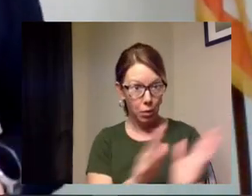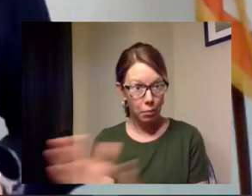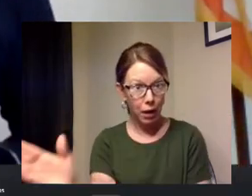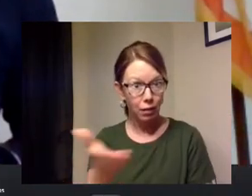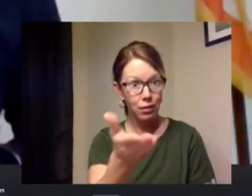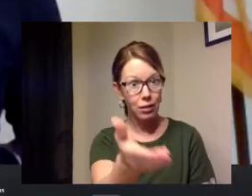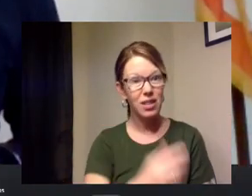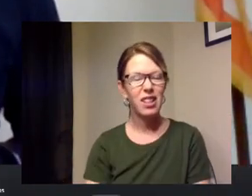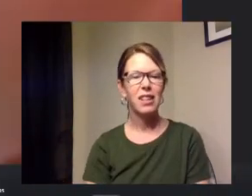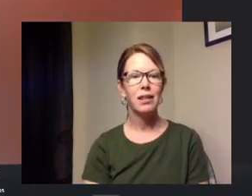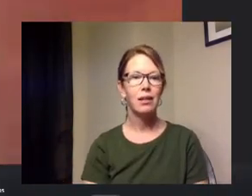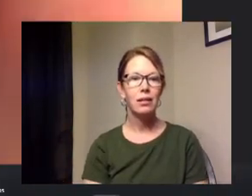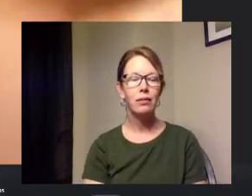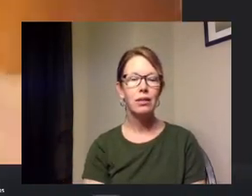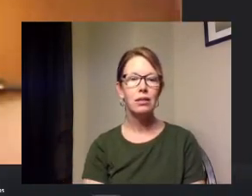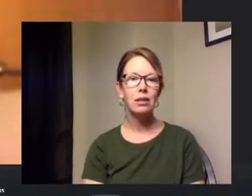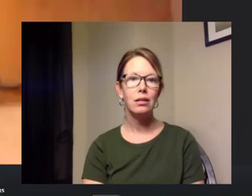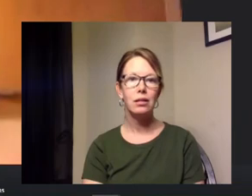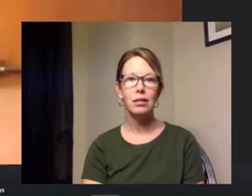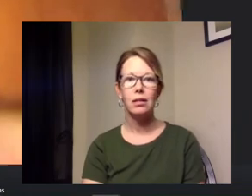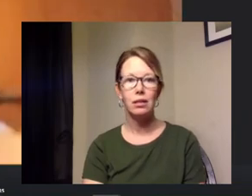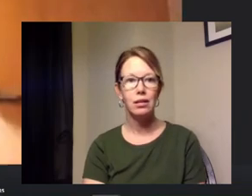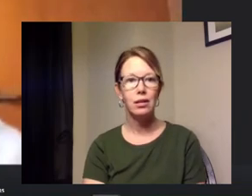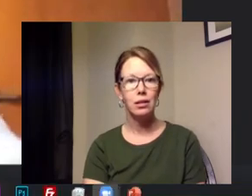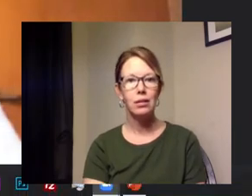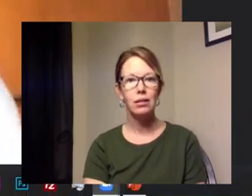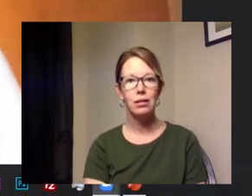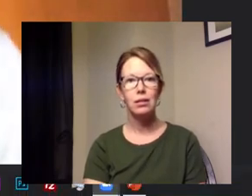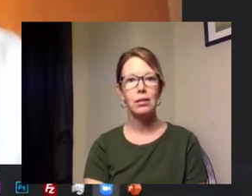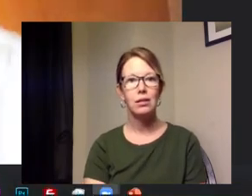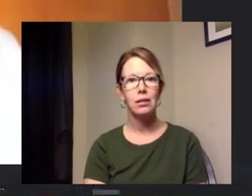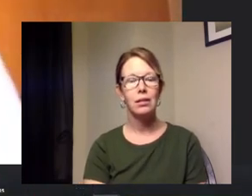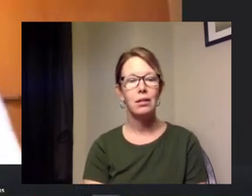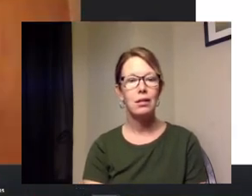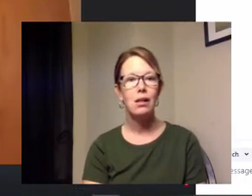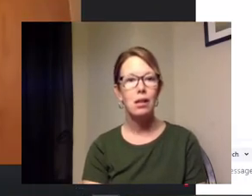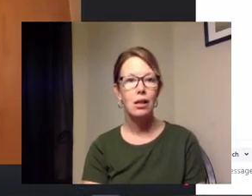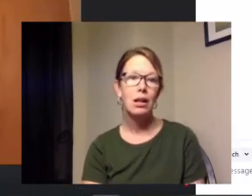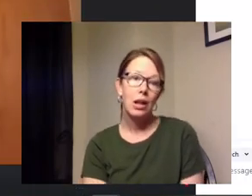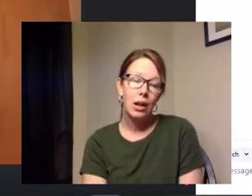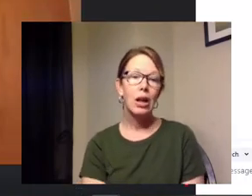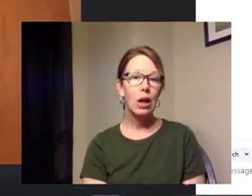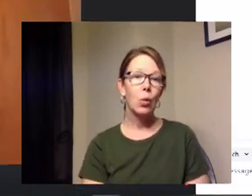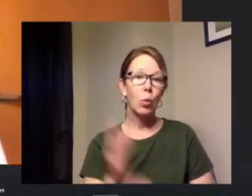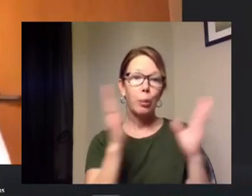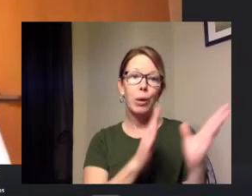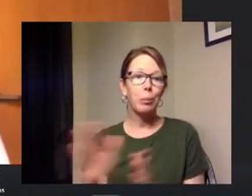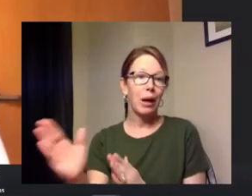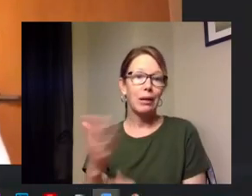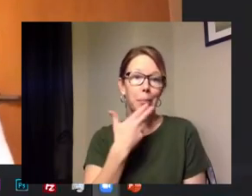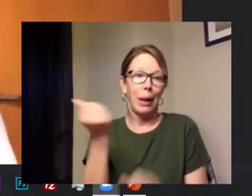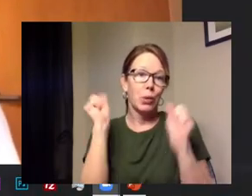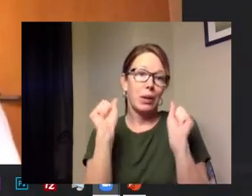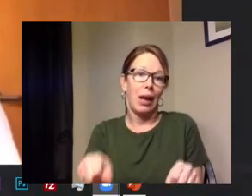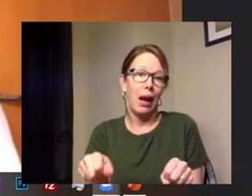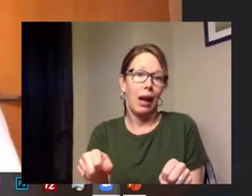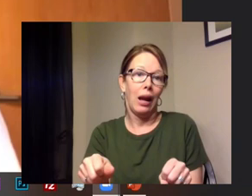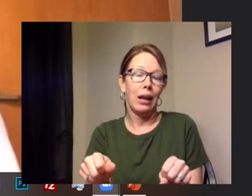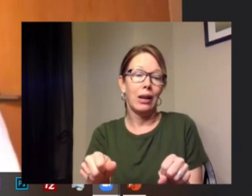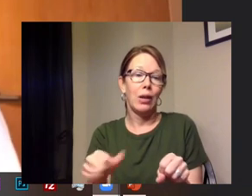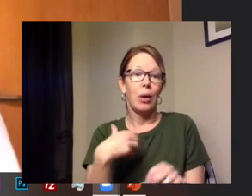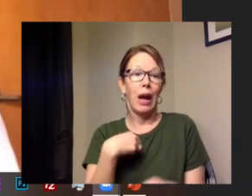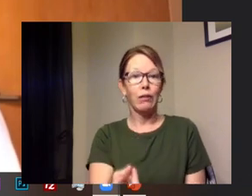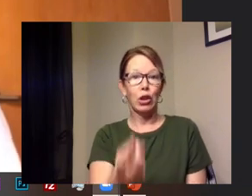uh we're prepared as best we can we're uh staffing two